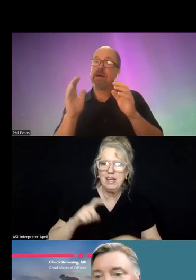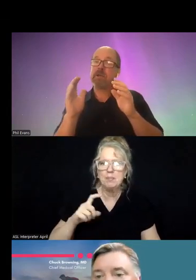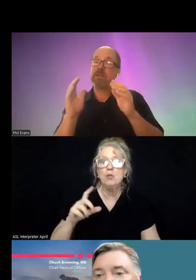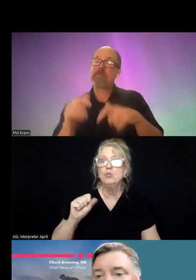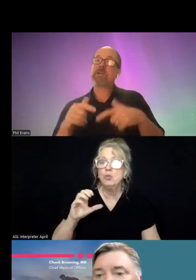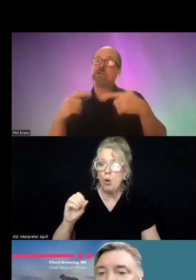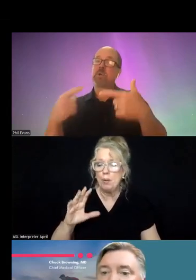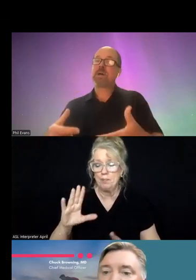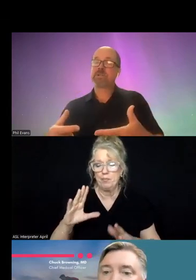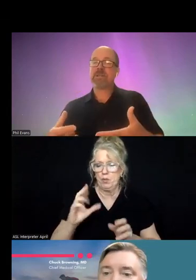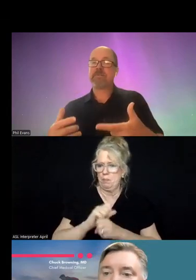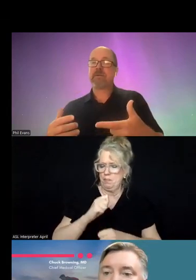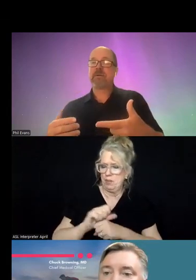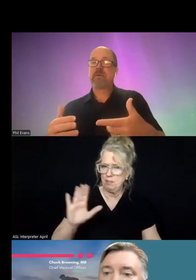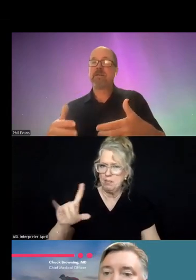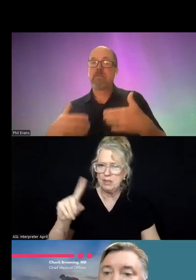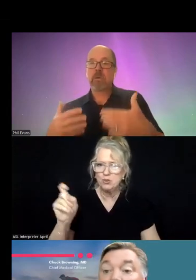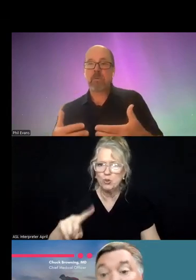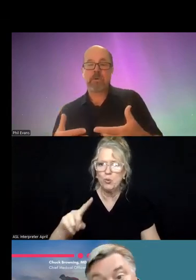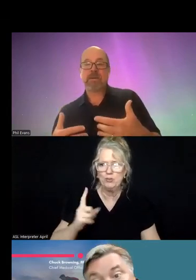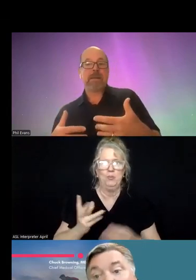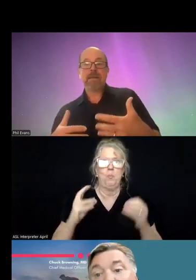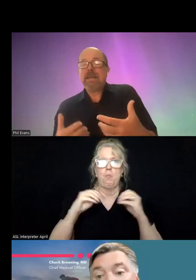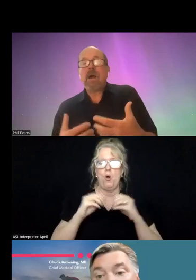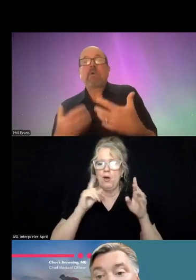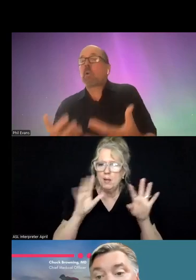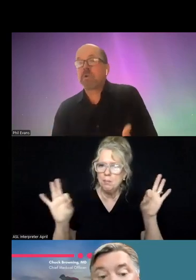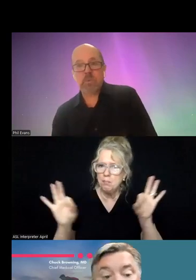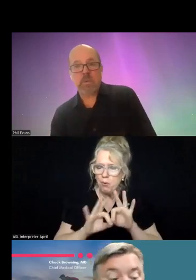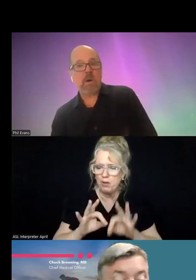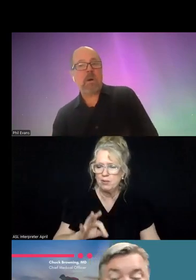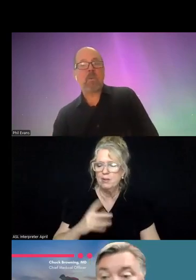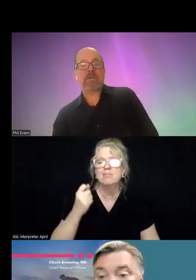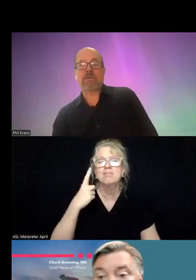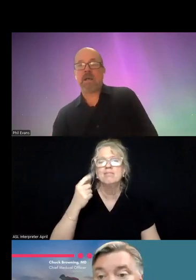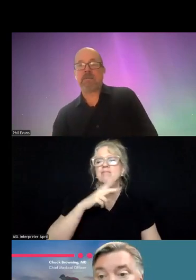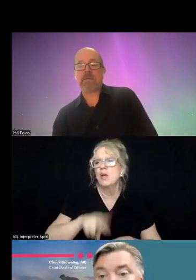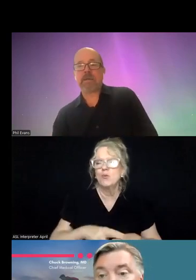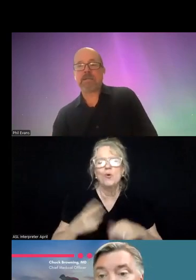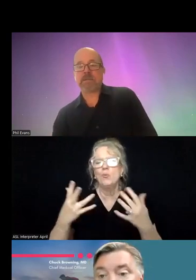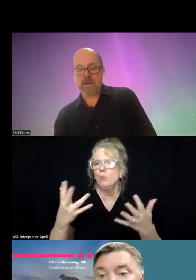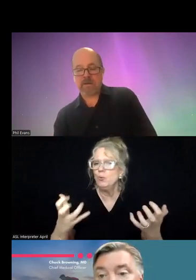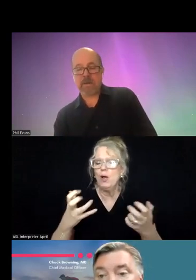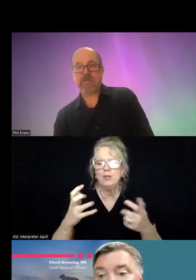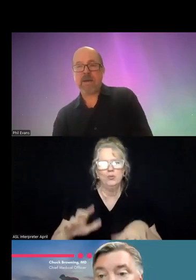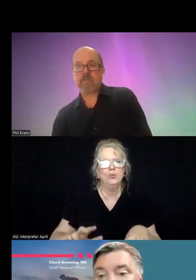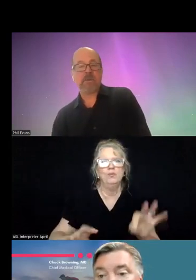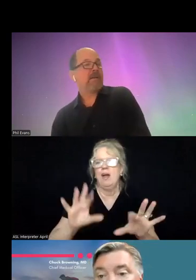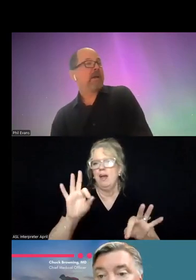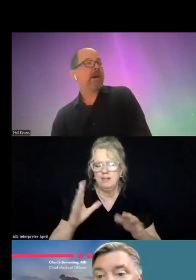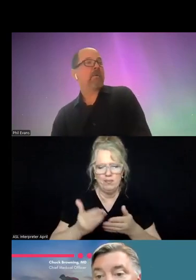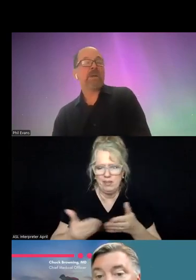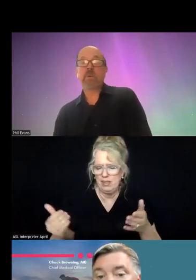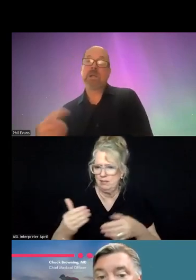that makes your question even, even more important. Of course, we all want to find things that, that are